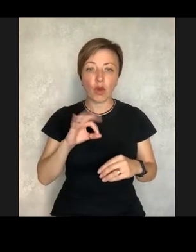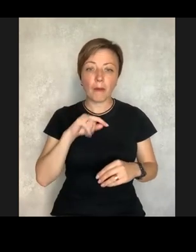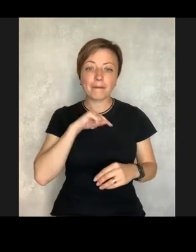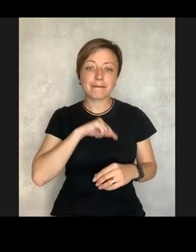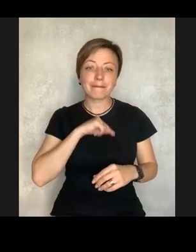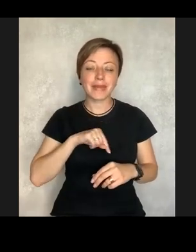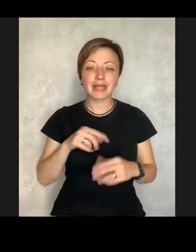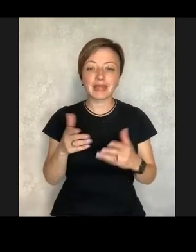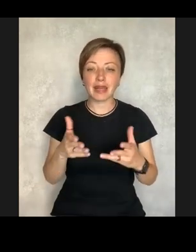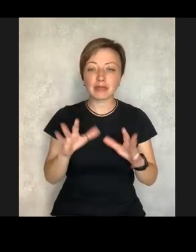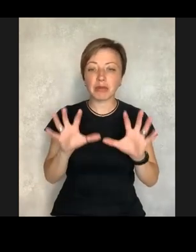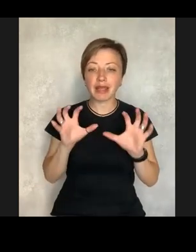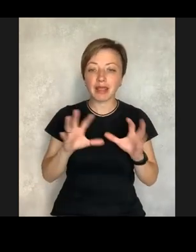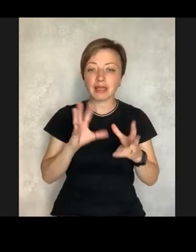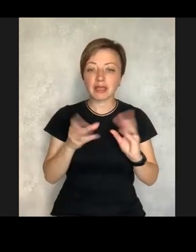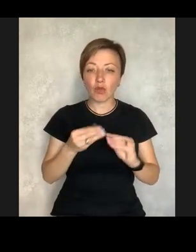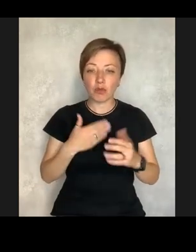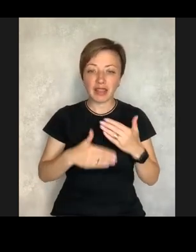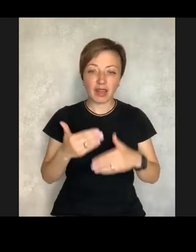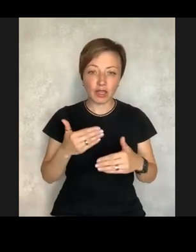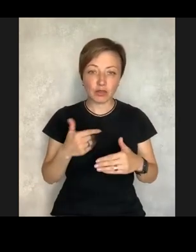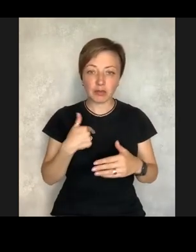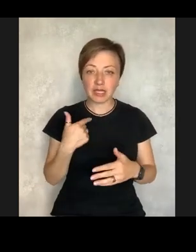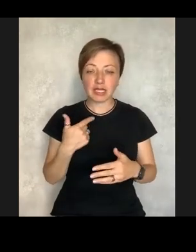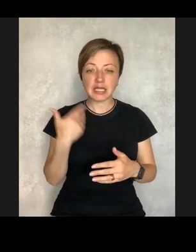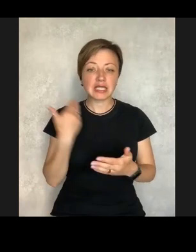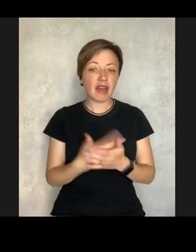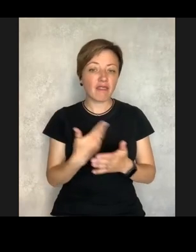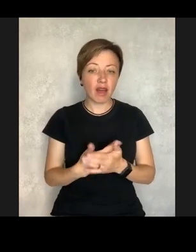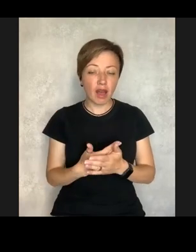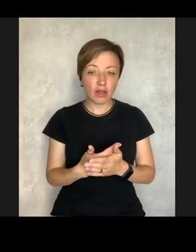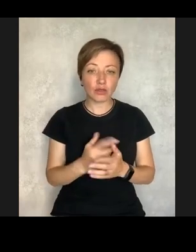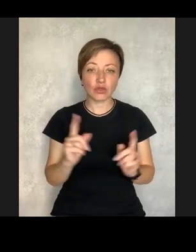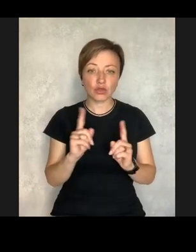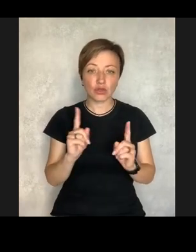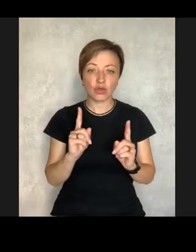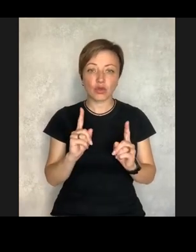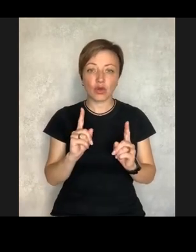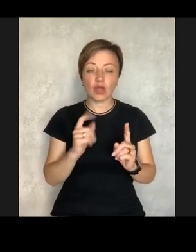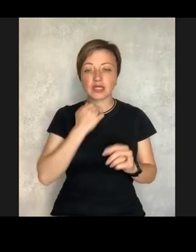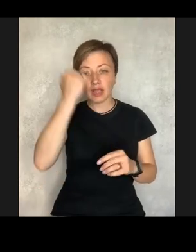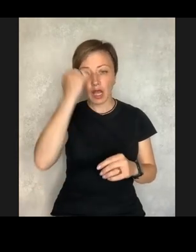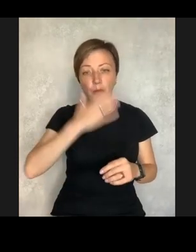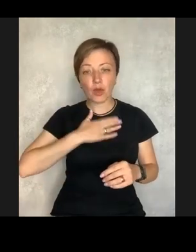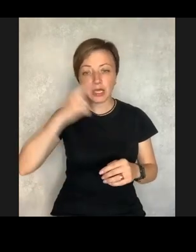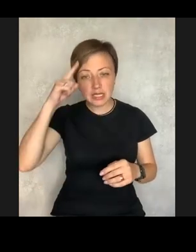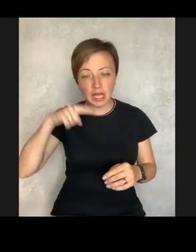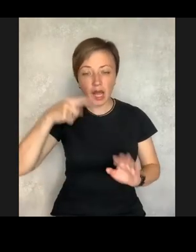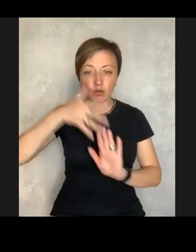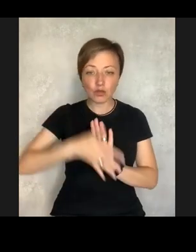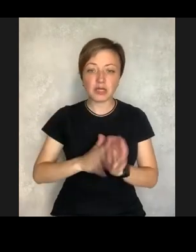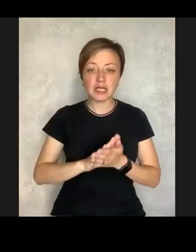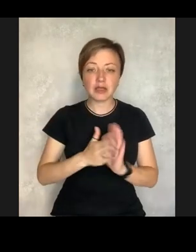This is my conclusion about the mindset and the perception of disability in the society. I